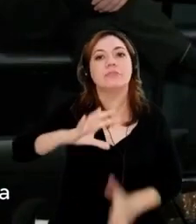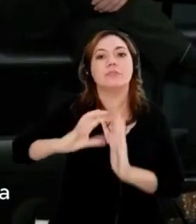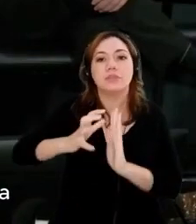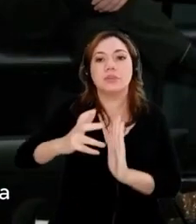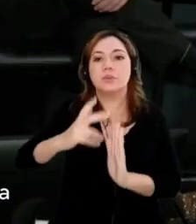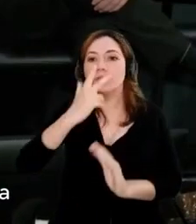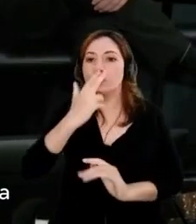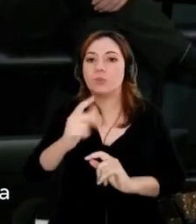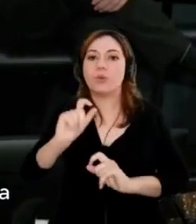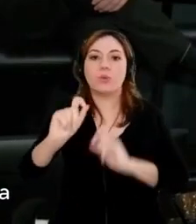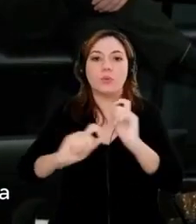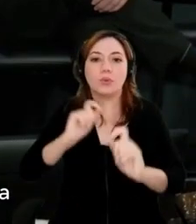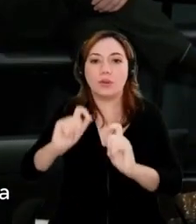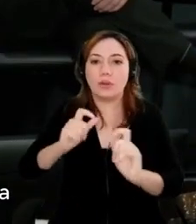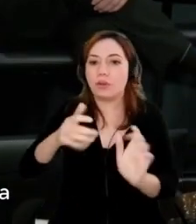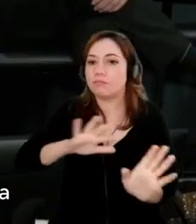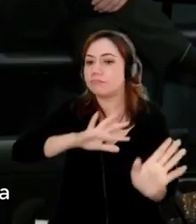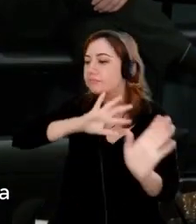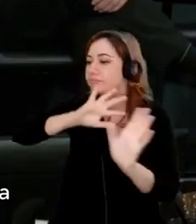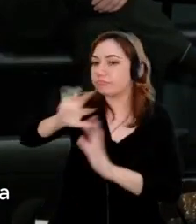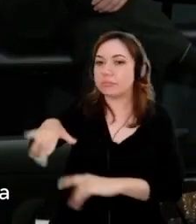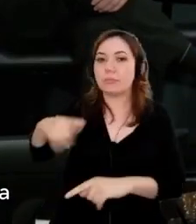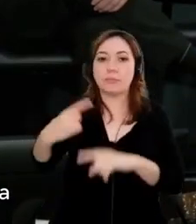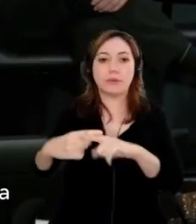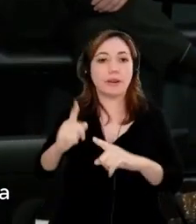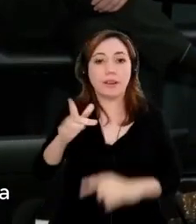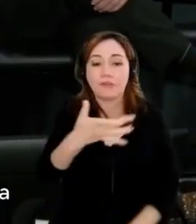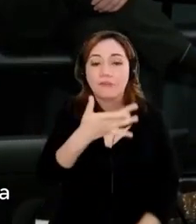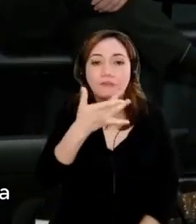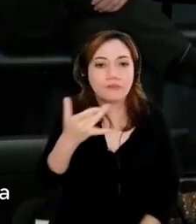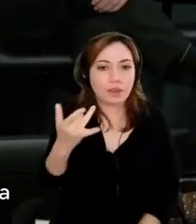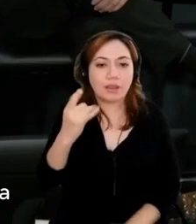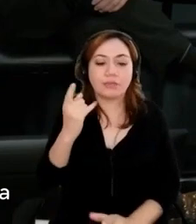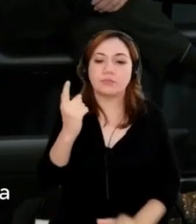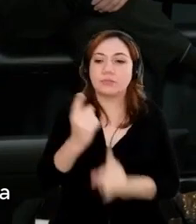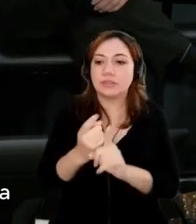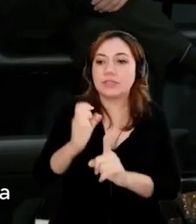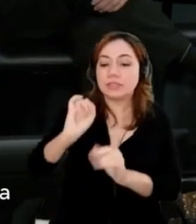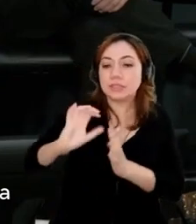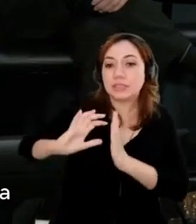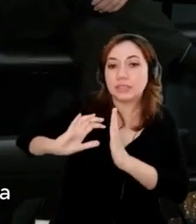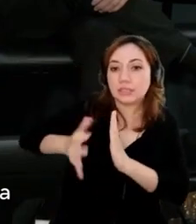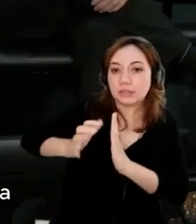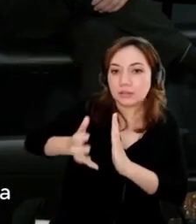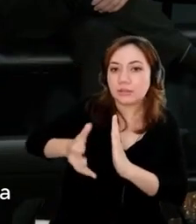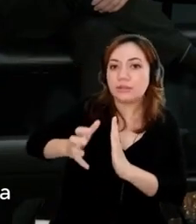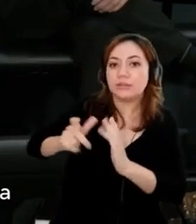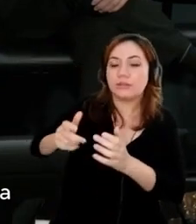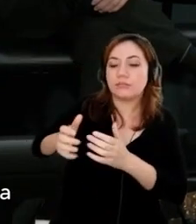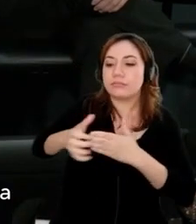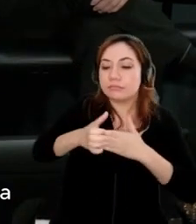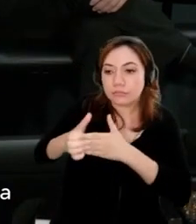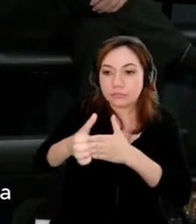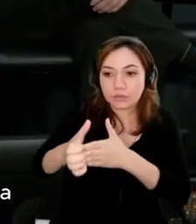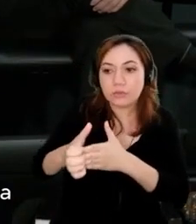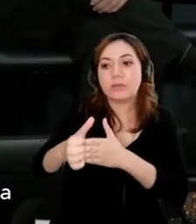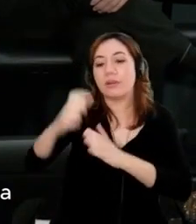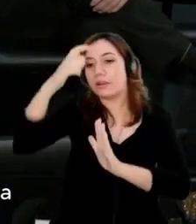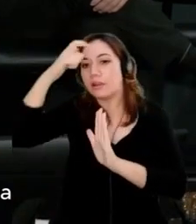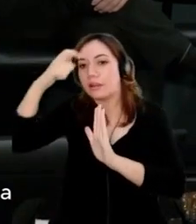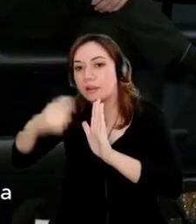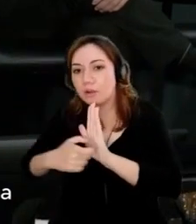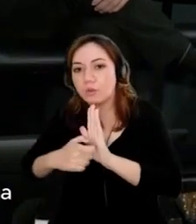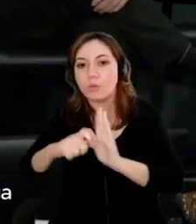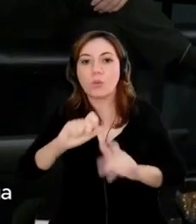because it'll be easily recognizable who is data-driven utilization of AI versus who has all of these disparate tools and